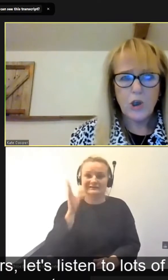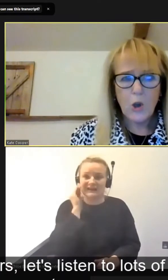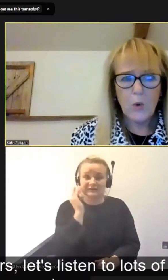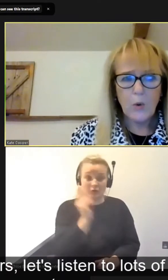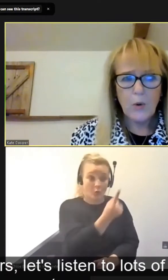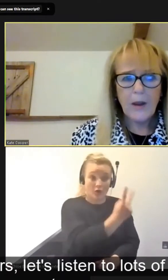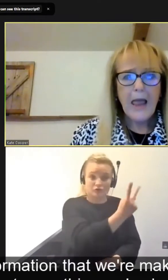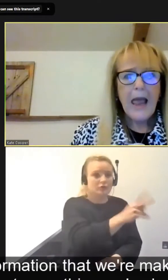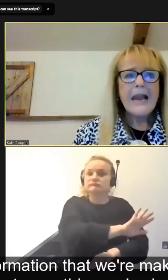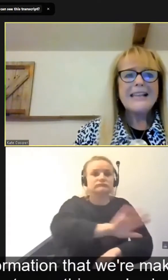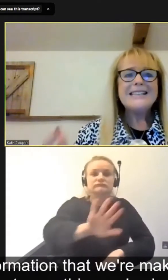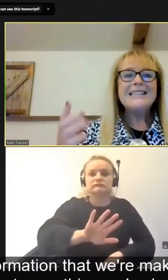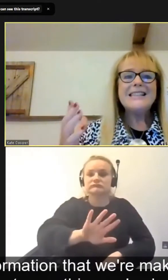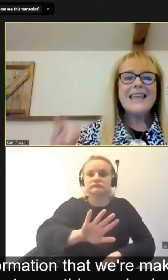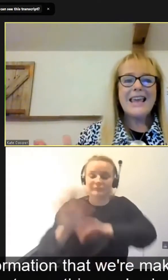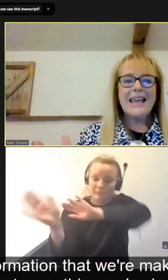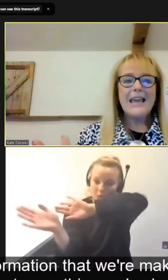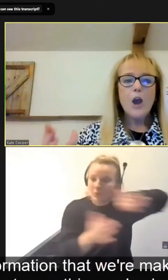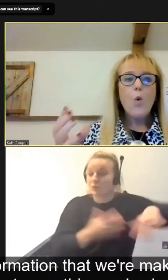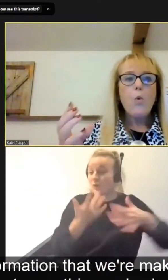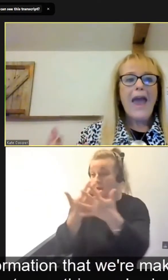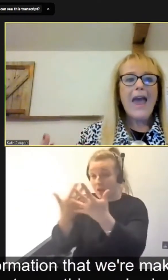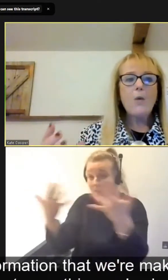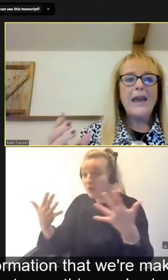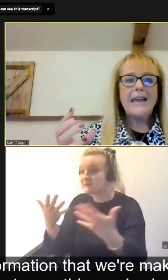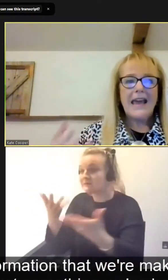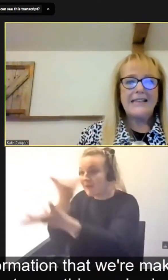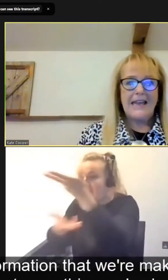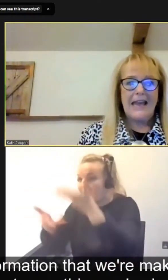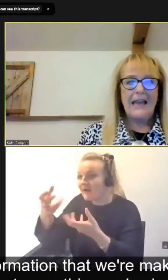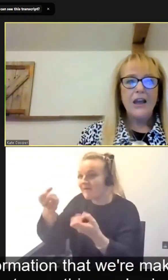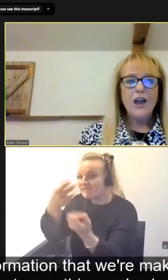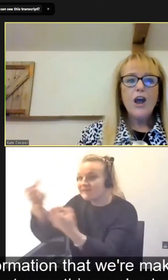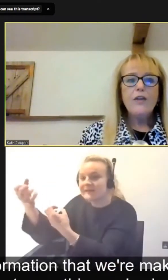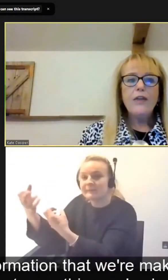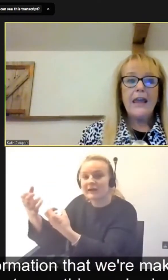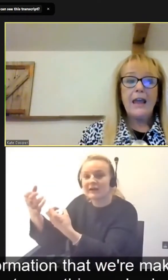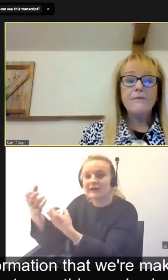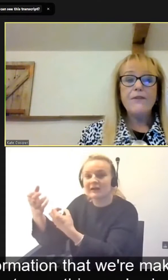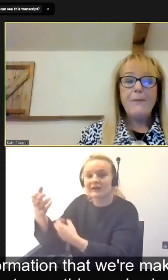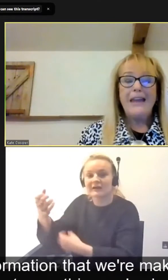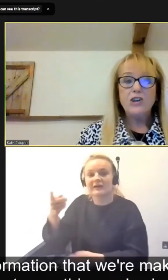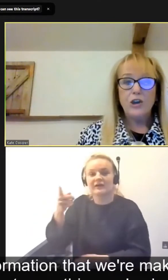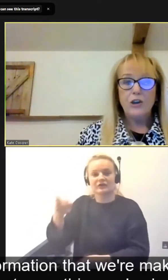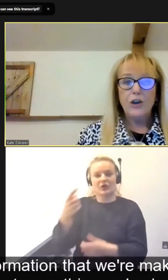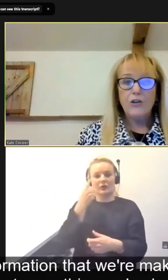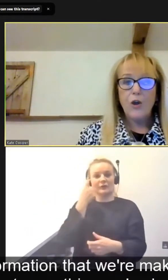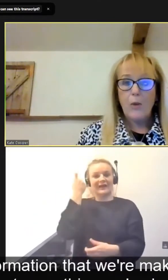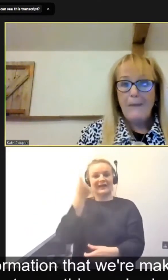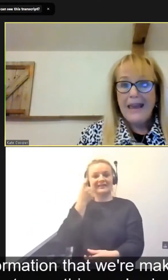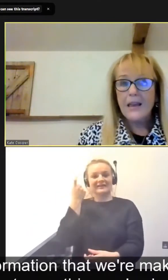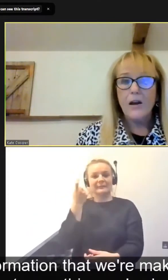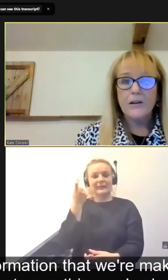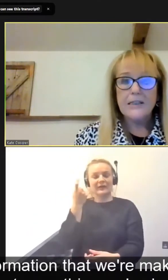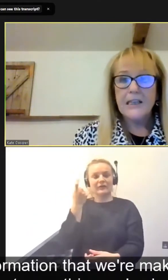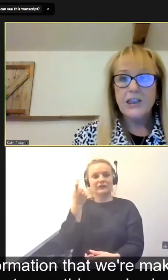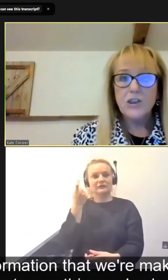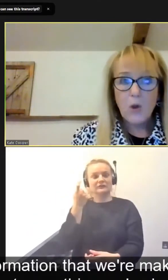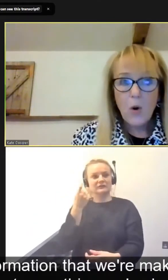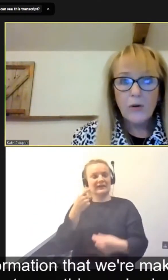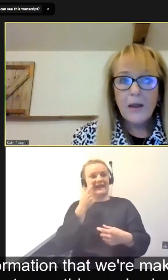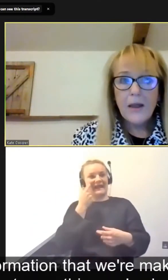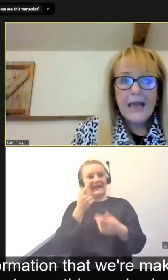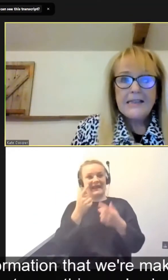one or two. Let's think where we're getting the information that we're making our